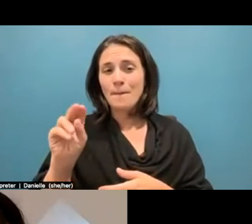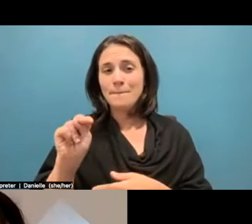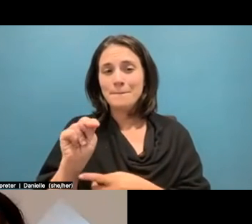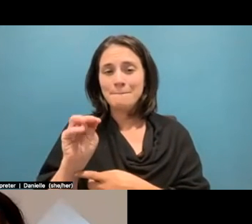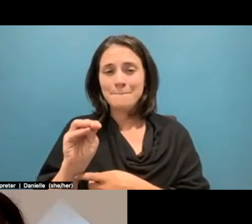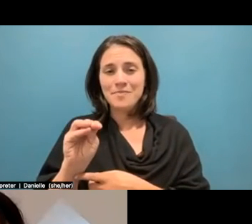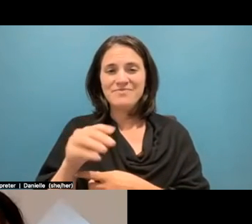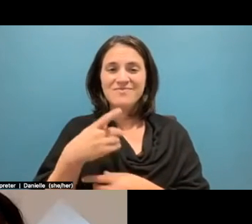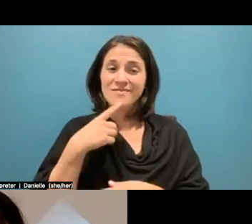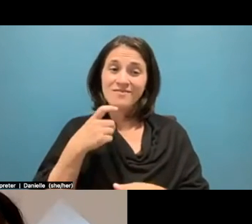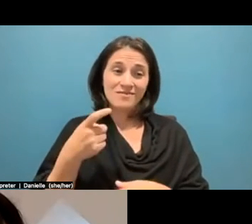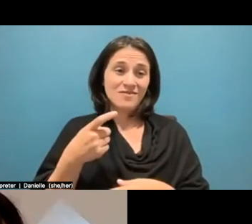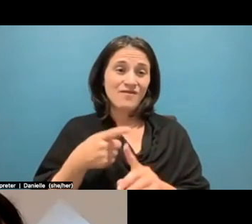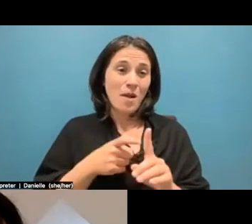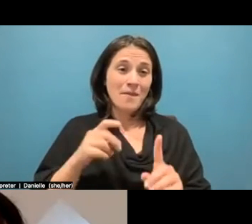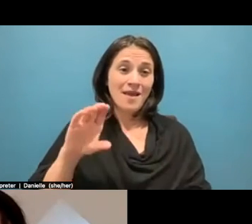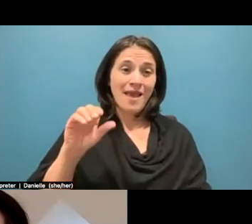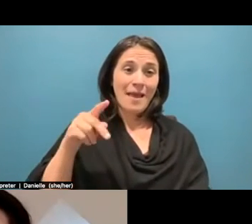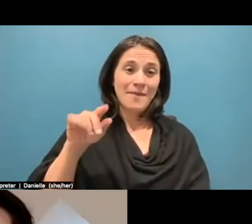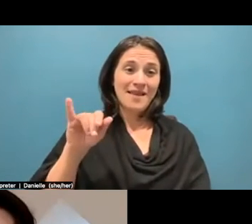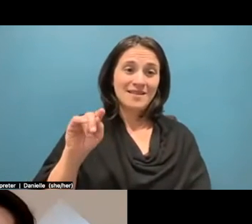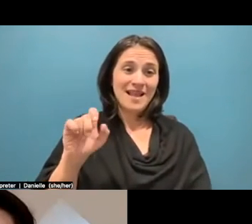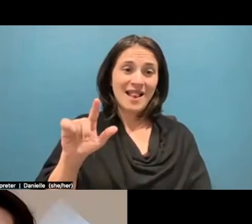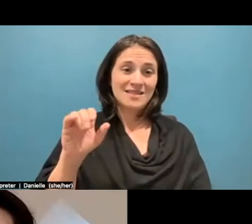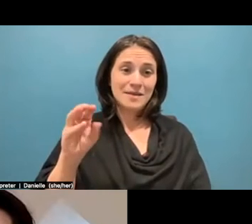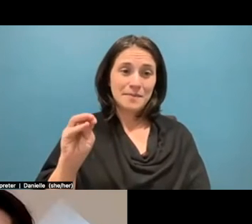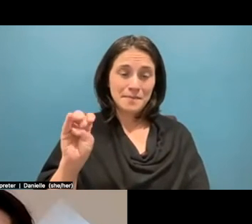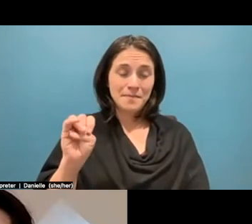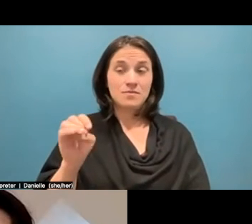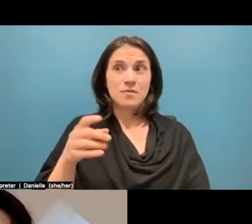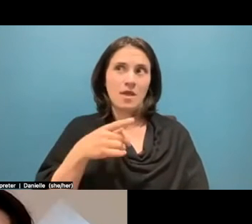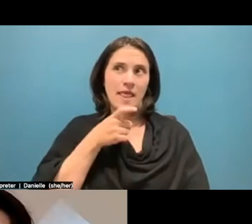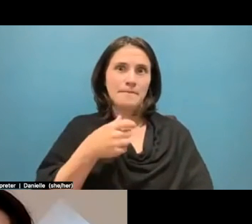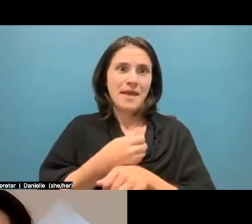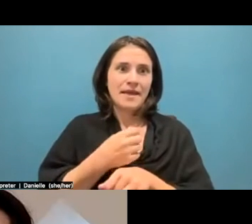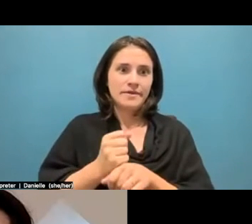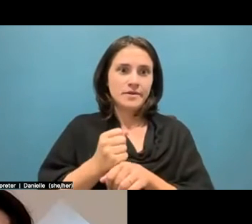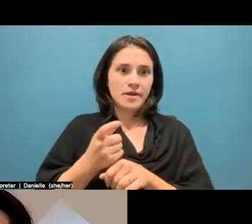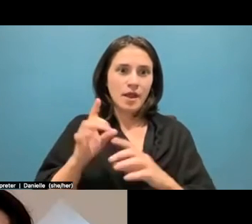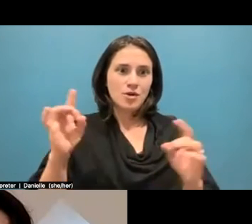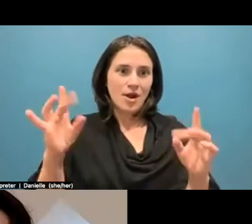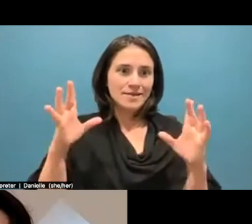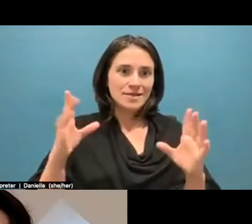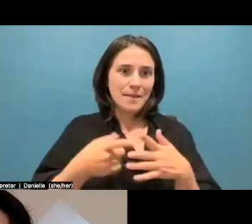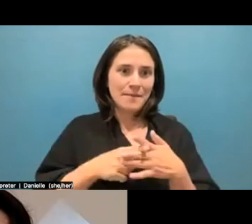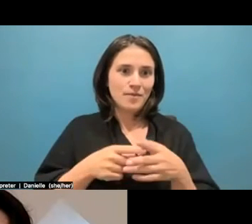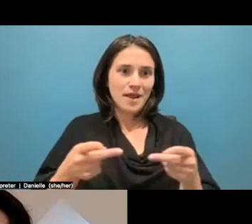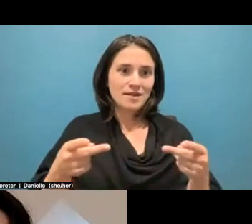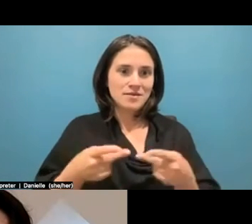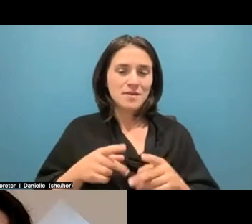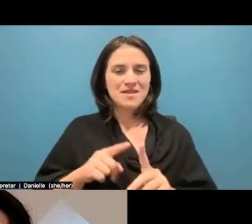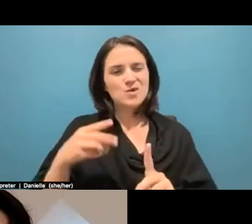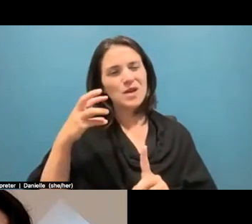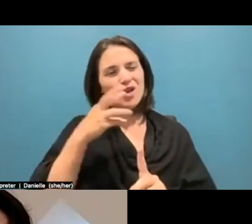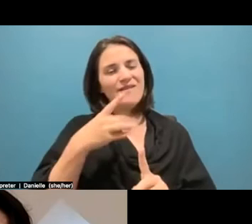capitalism that has created the climate crisis to begin with. And I think that it's weird, because it almost feels like, you know, moving